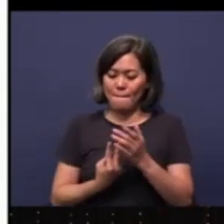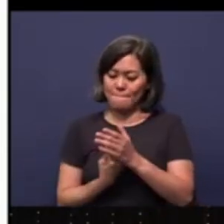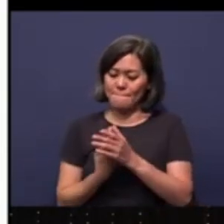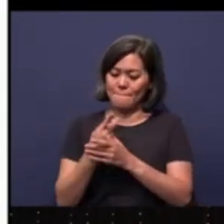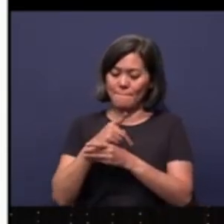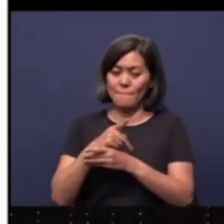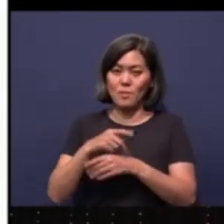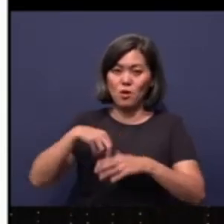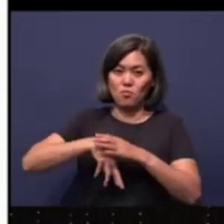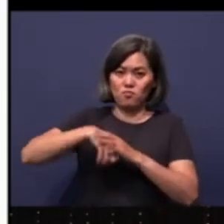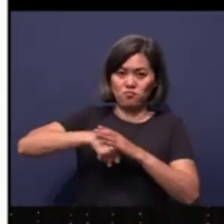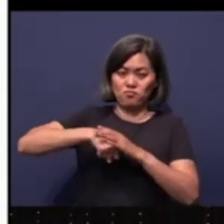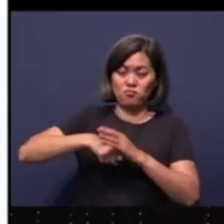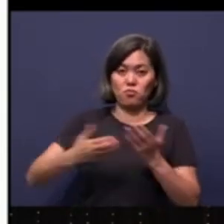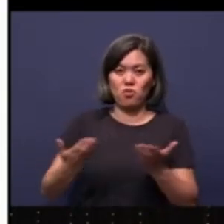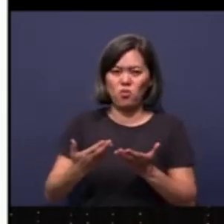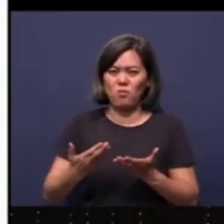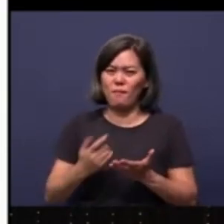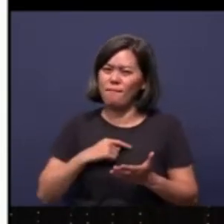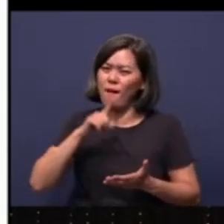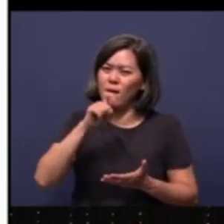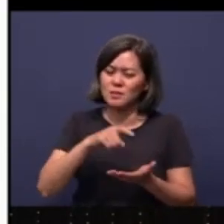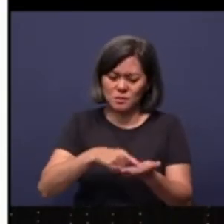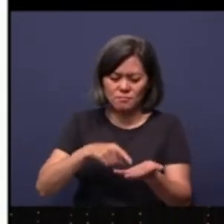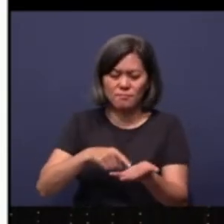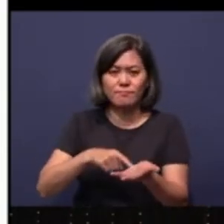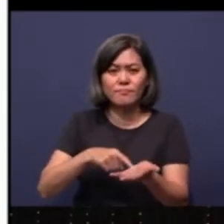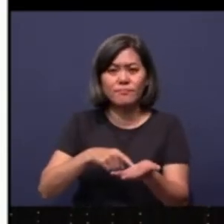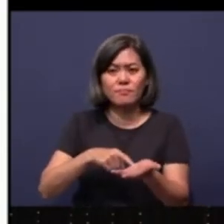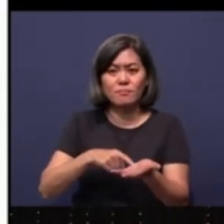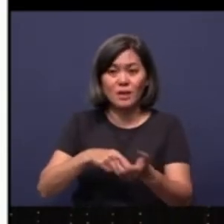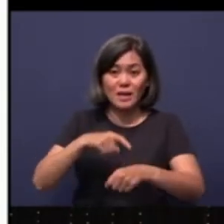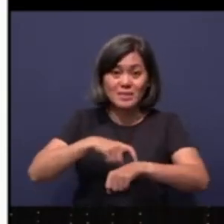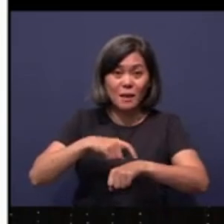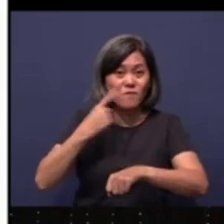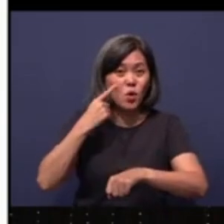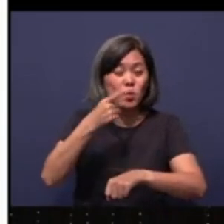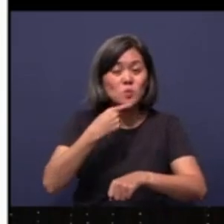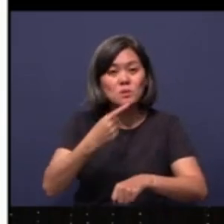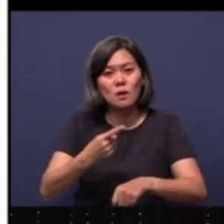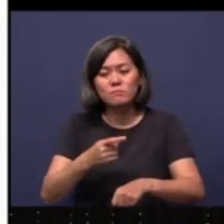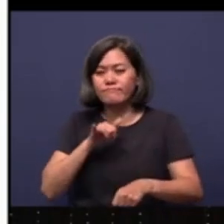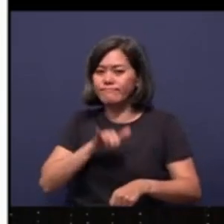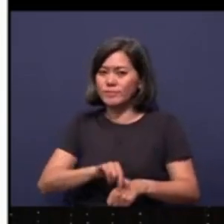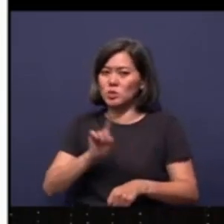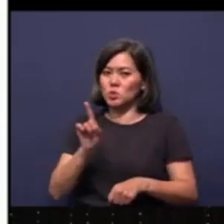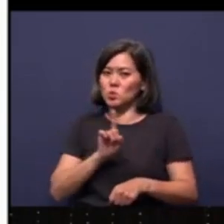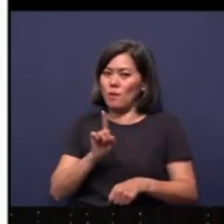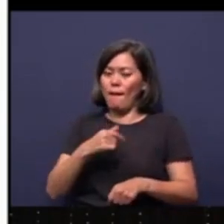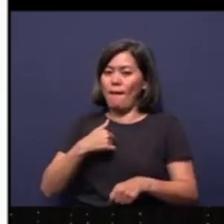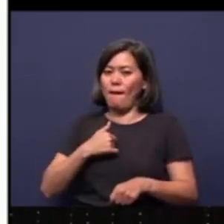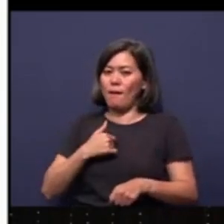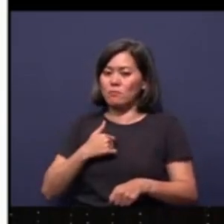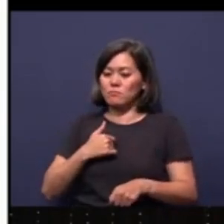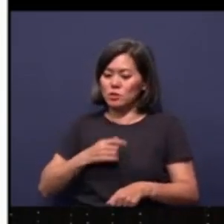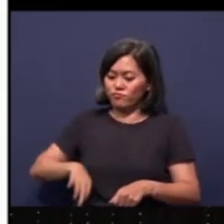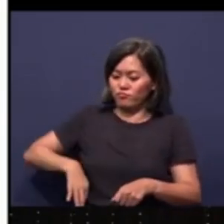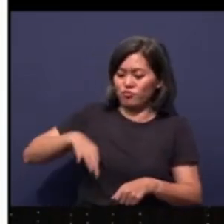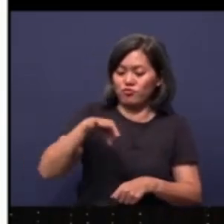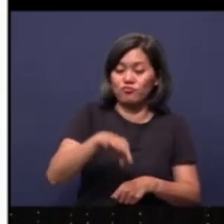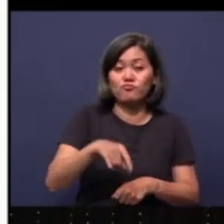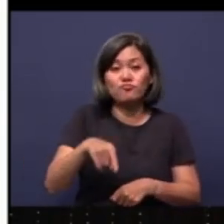Can I ask you, what is in your hand? Is it time for you to say, this is where I will be a contributor